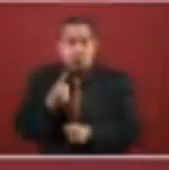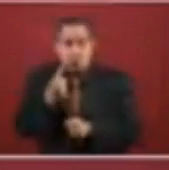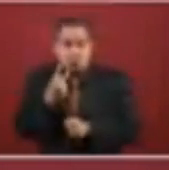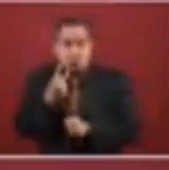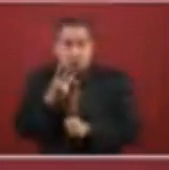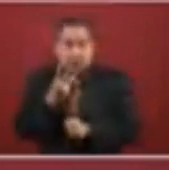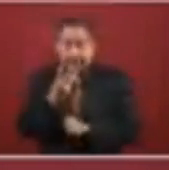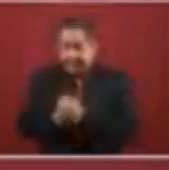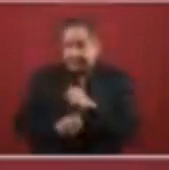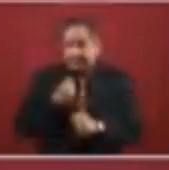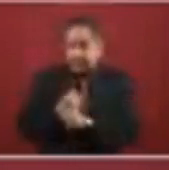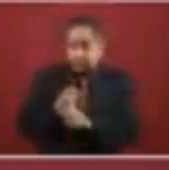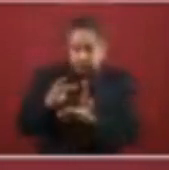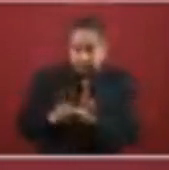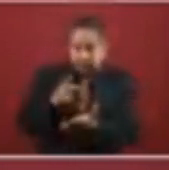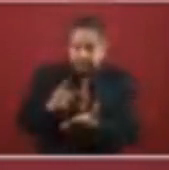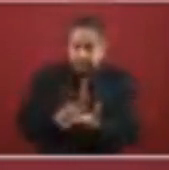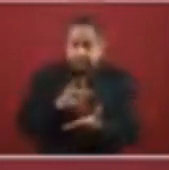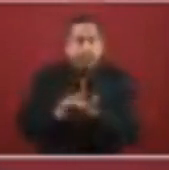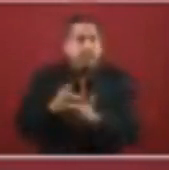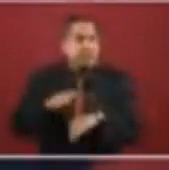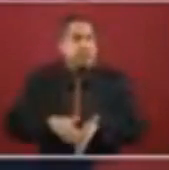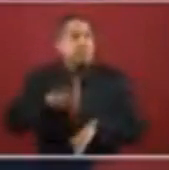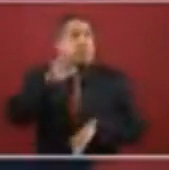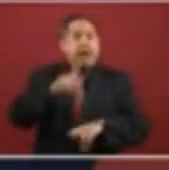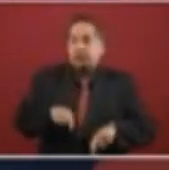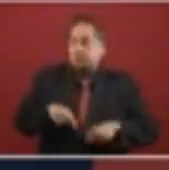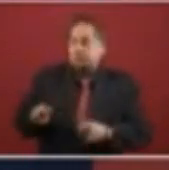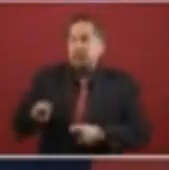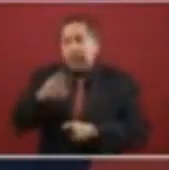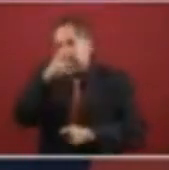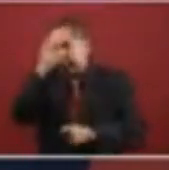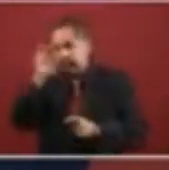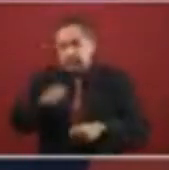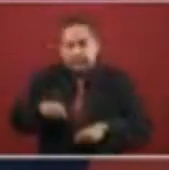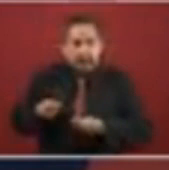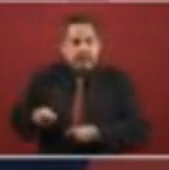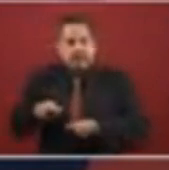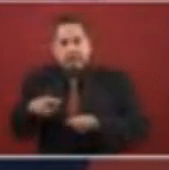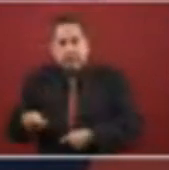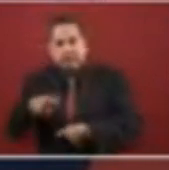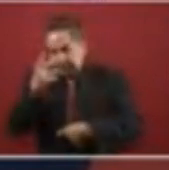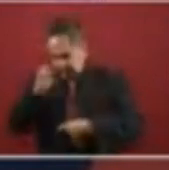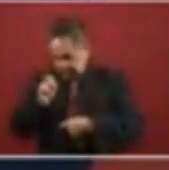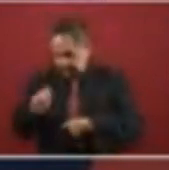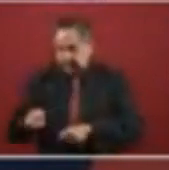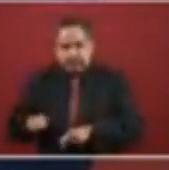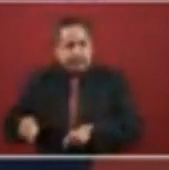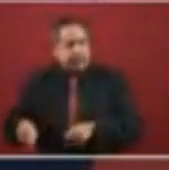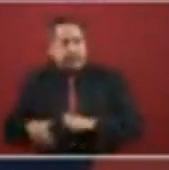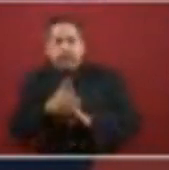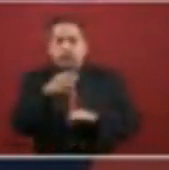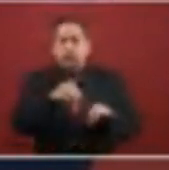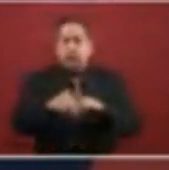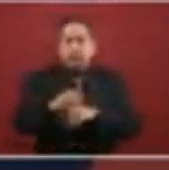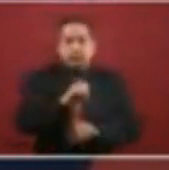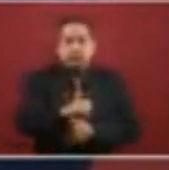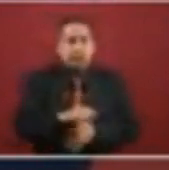for the third consecutive year is more than the repatriated